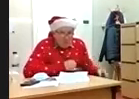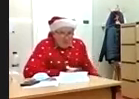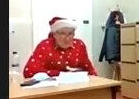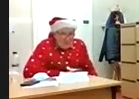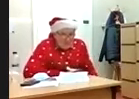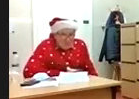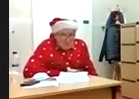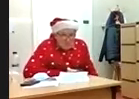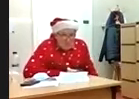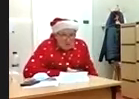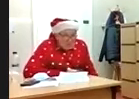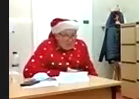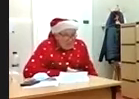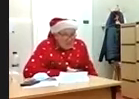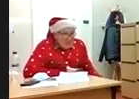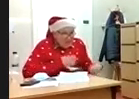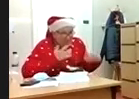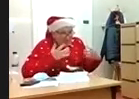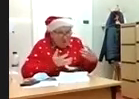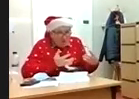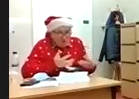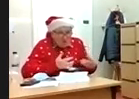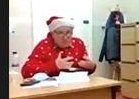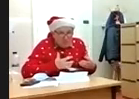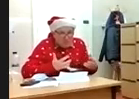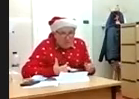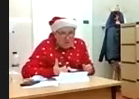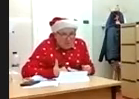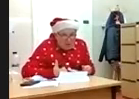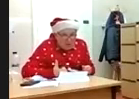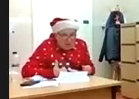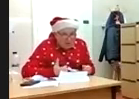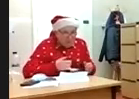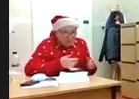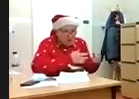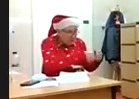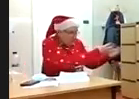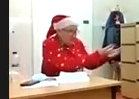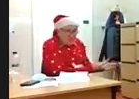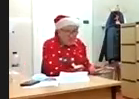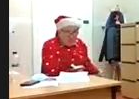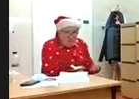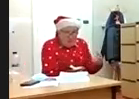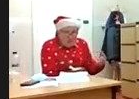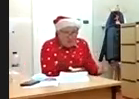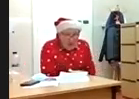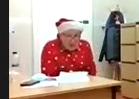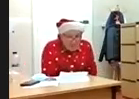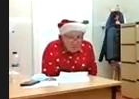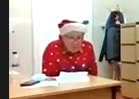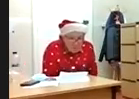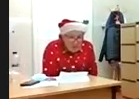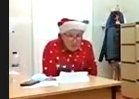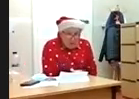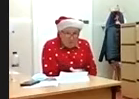population that lives within the organization and it's also something that's very proud for our service users when their card is